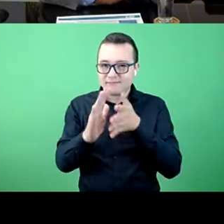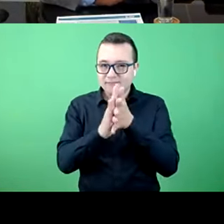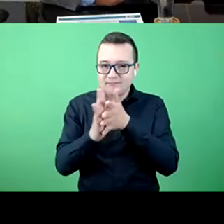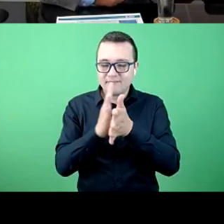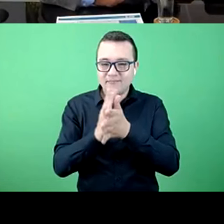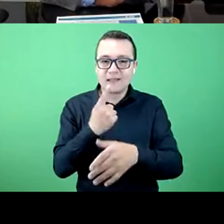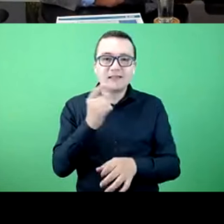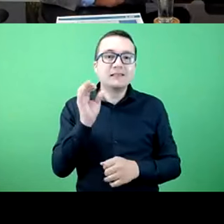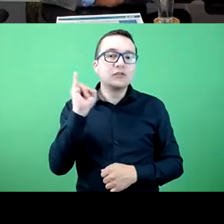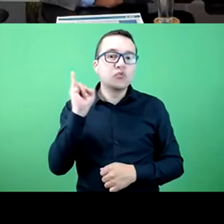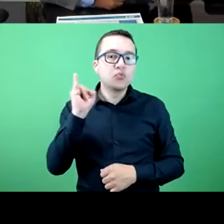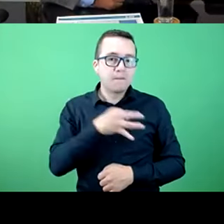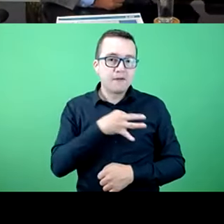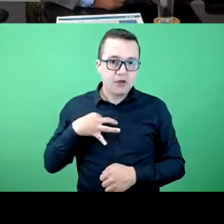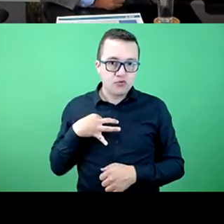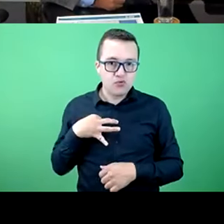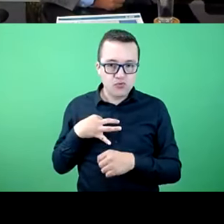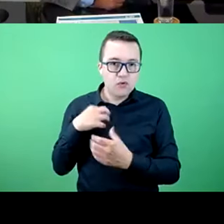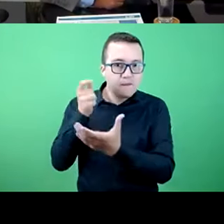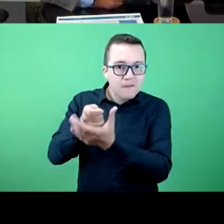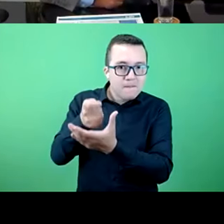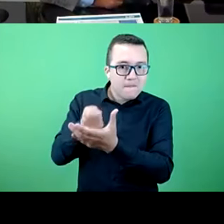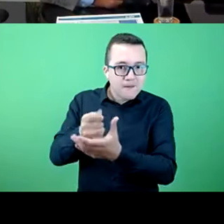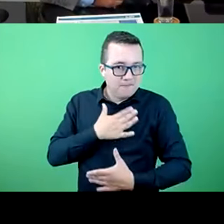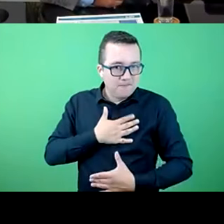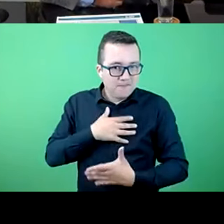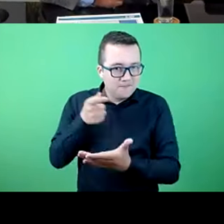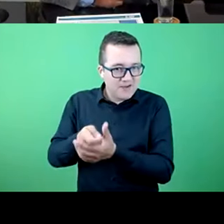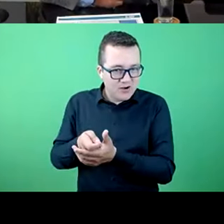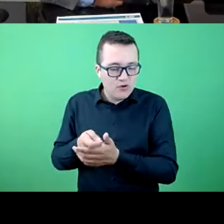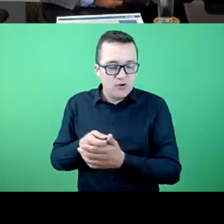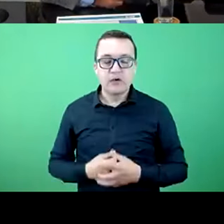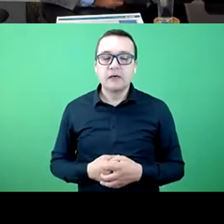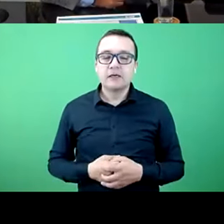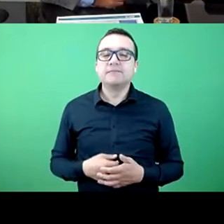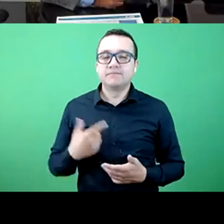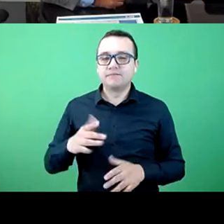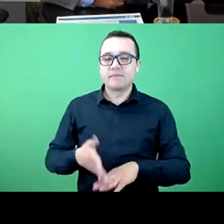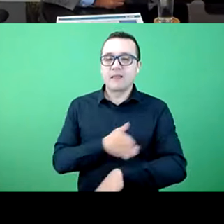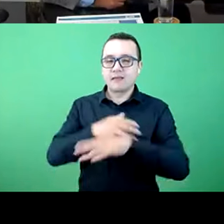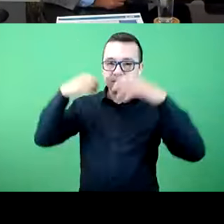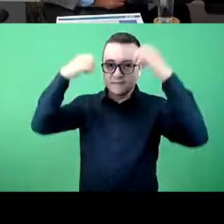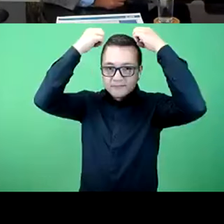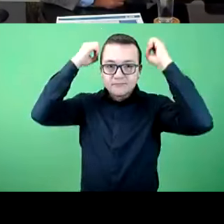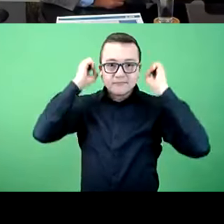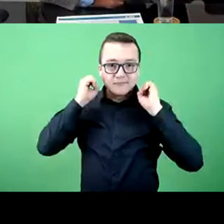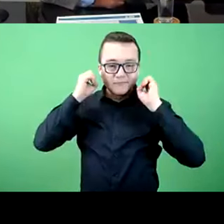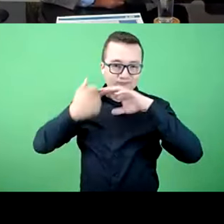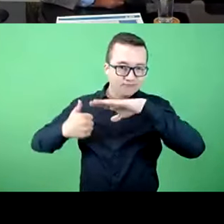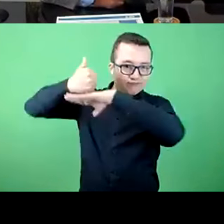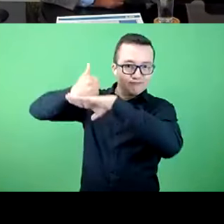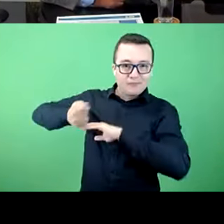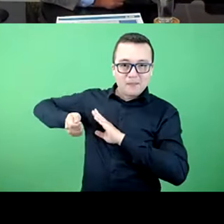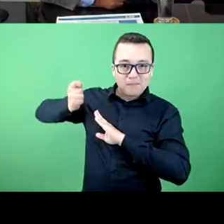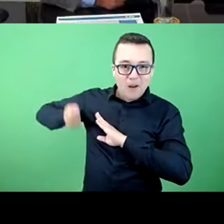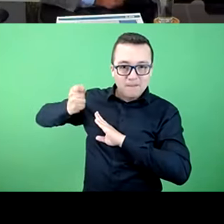a private insurance company. mean, what is happening in our particular case in Chile, if we do not